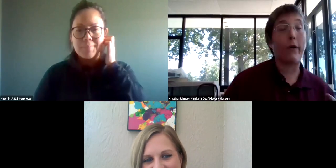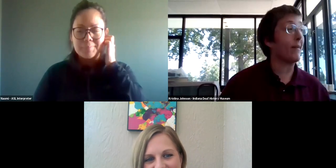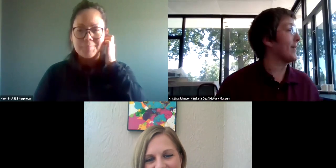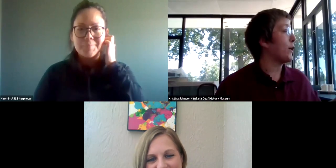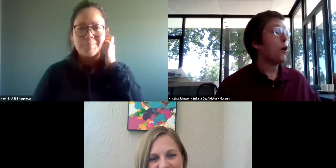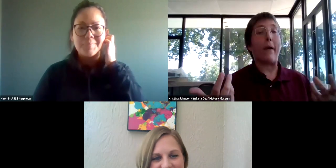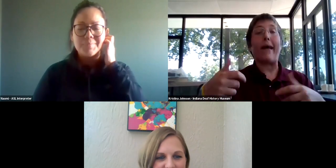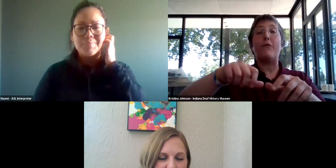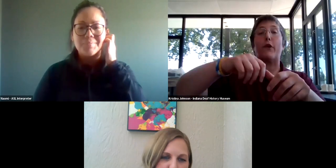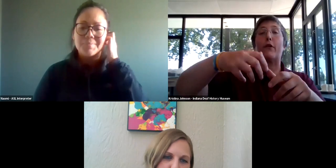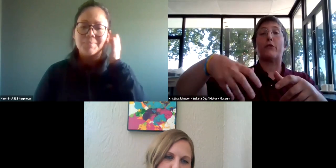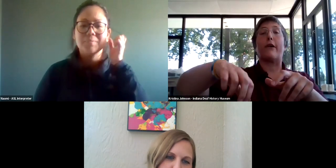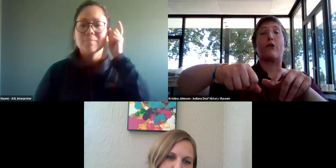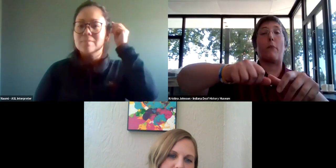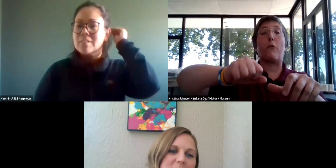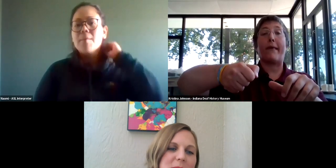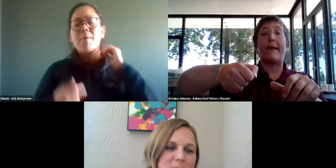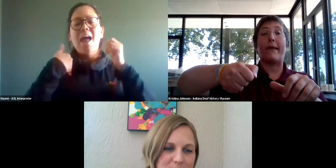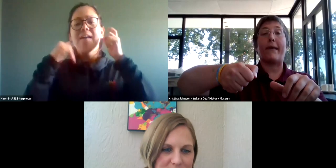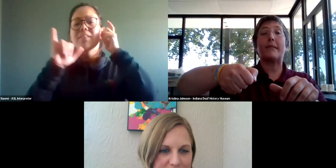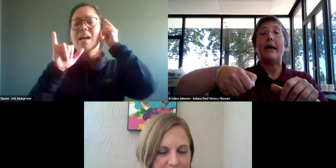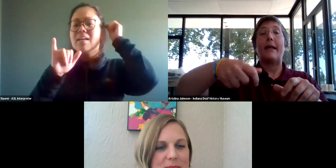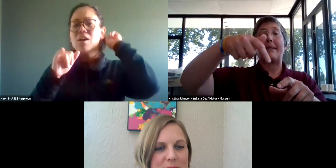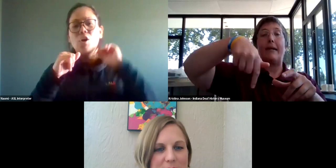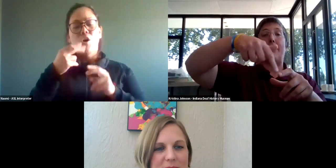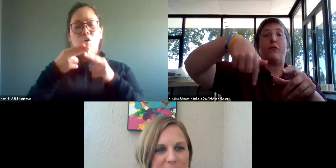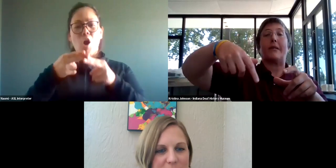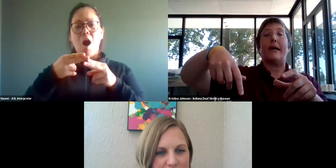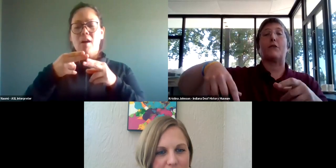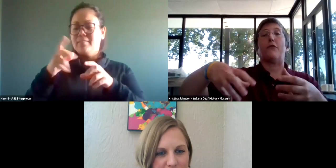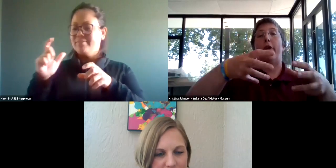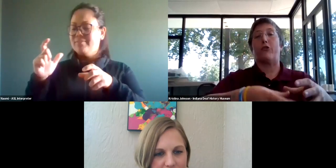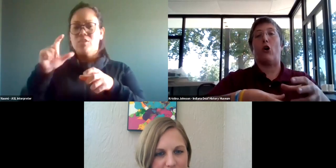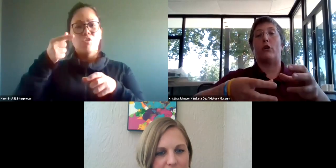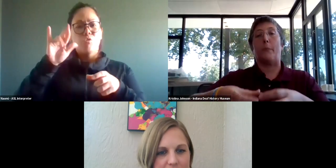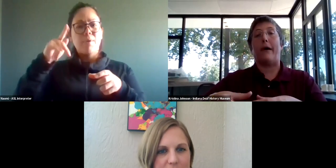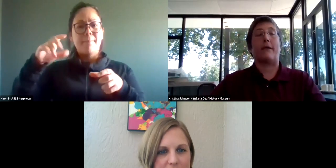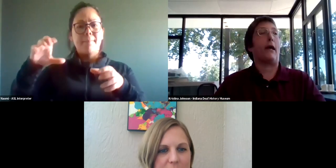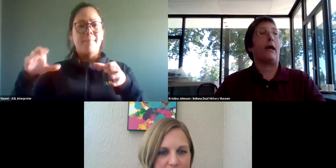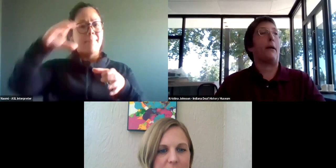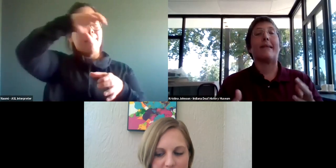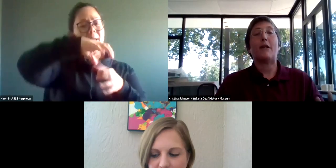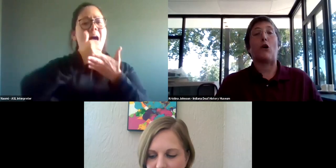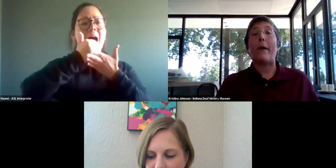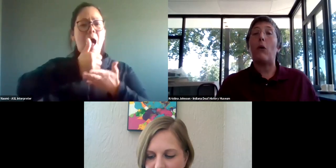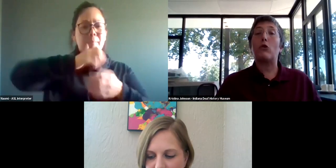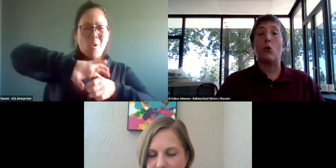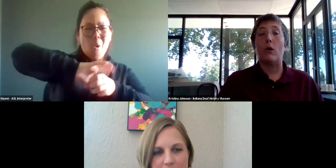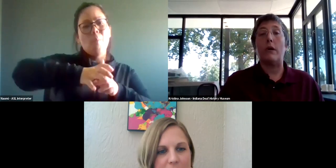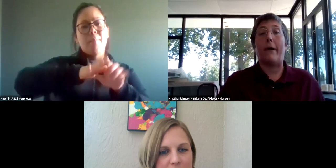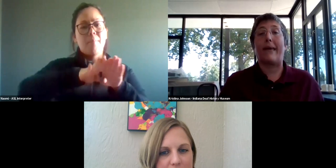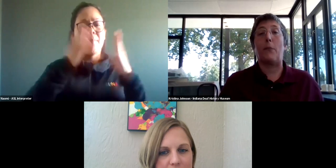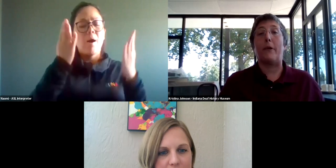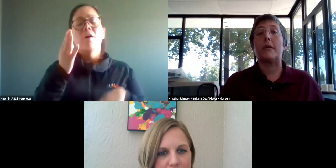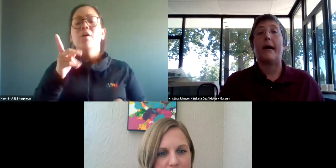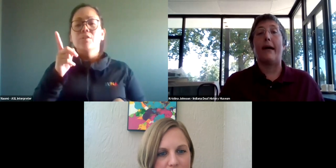I don't know where it is now, but I have one of those like gripper things that's got different sizes for like jars and bottle caps and things. So I'm